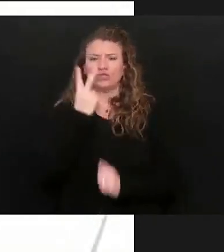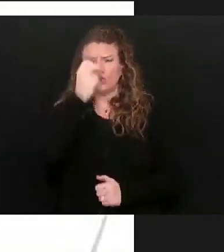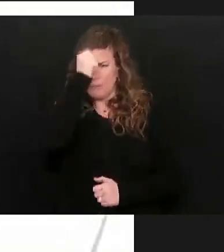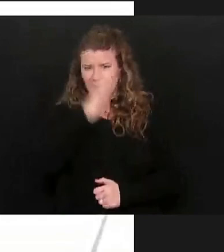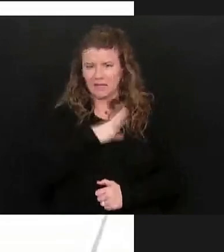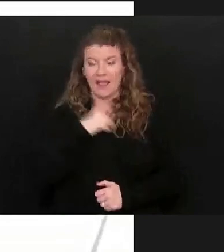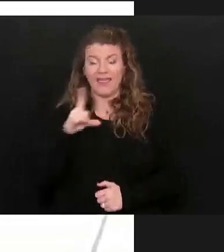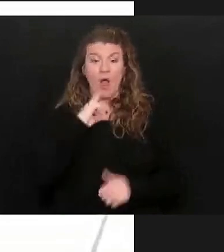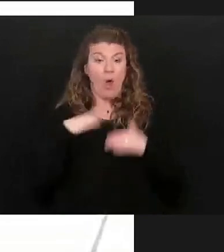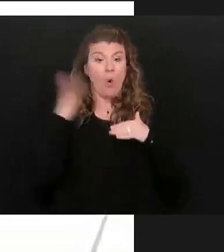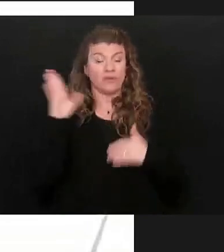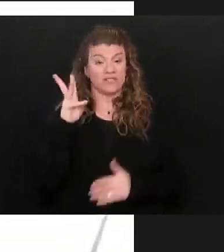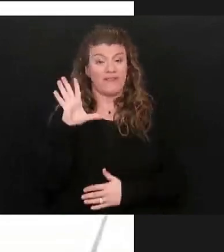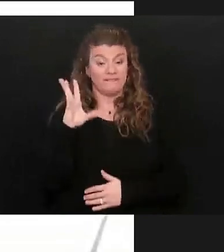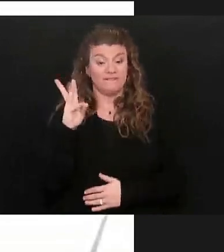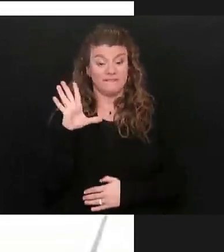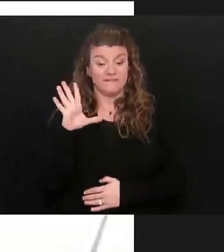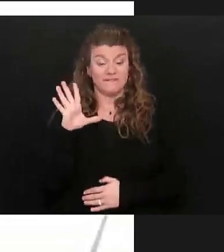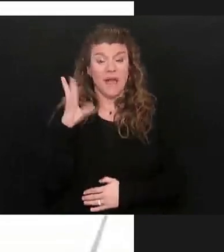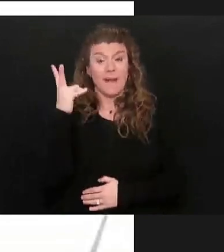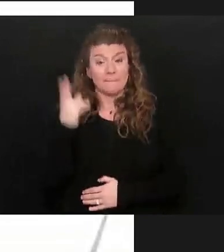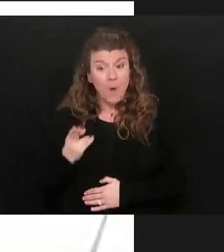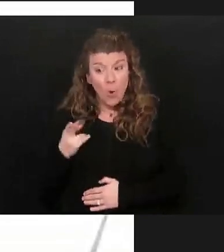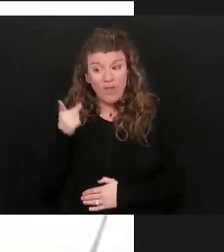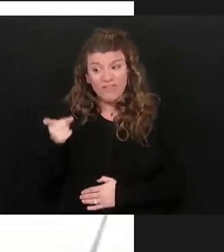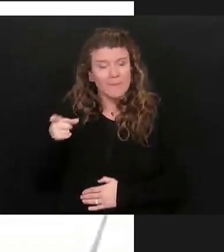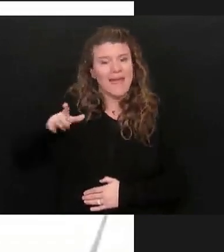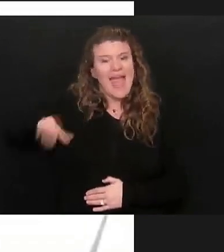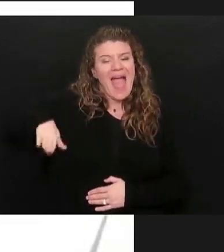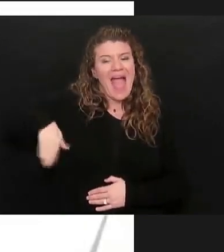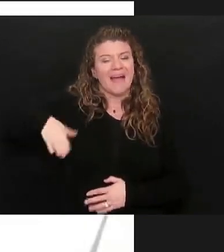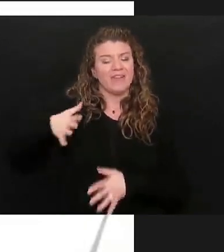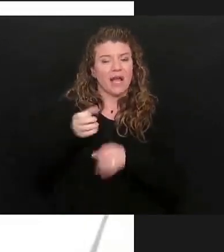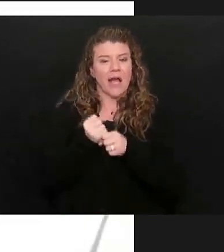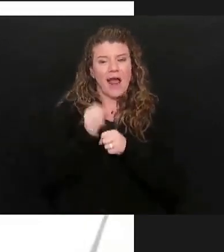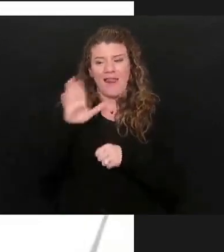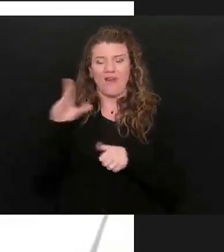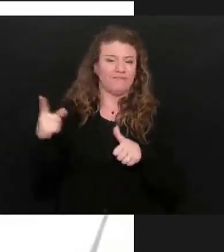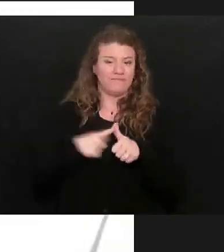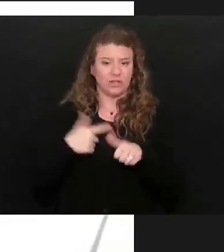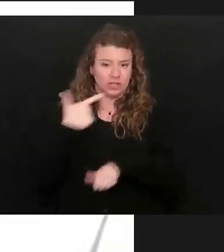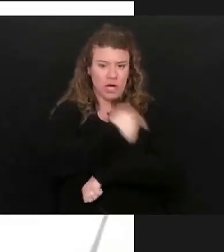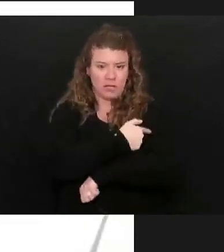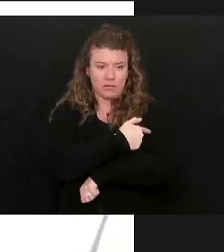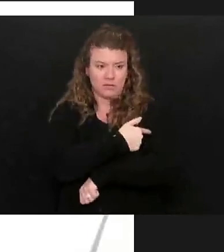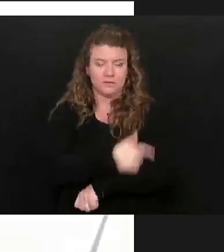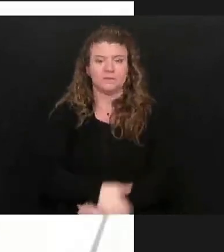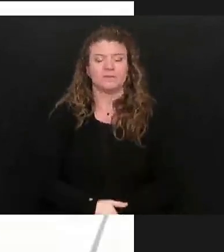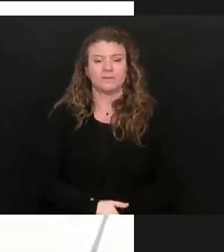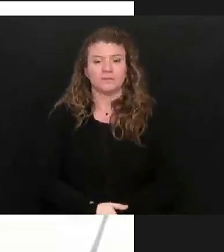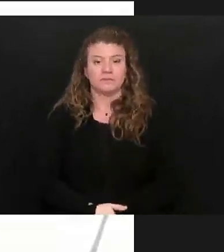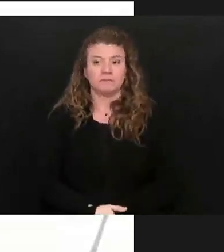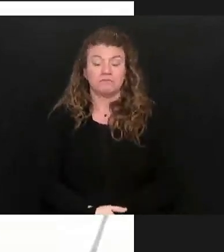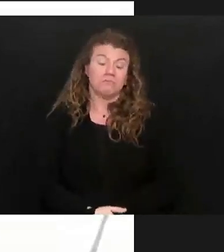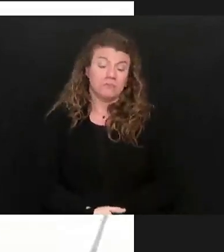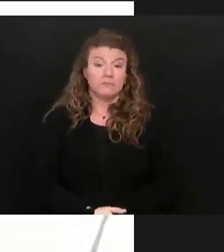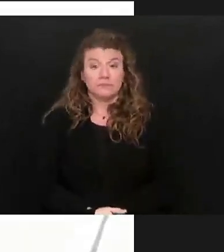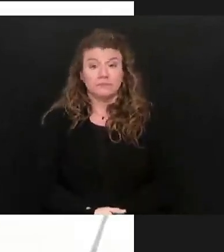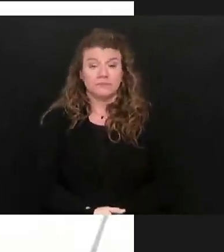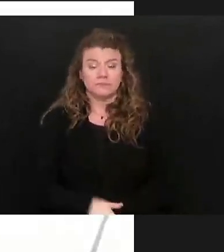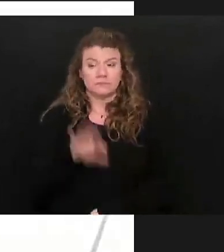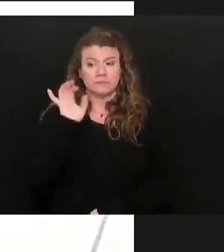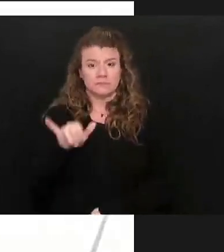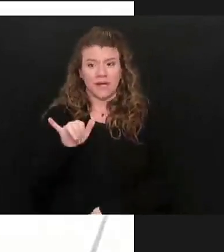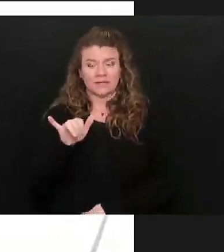above the age of 65, and both of them had not even received their first dose of the vaccine, which is, you know, the many